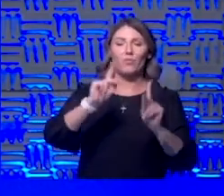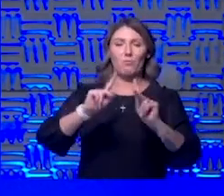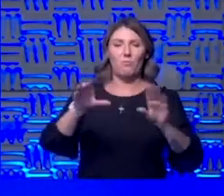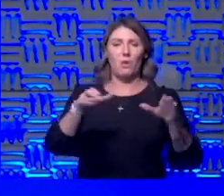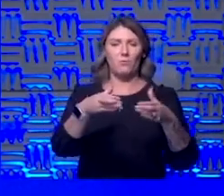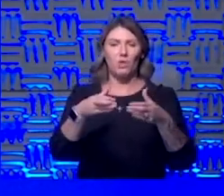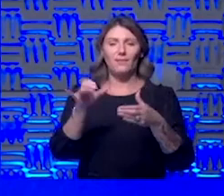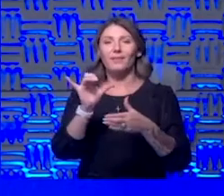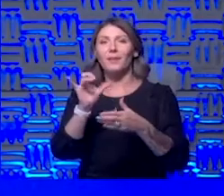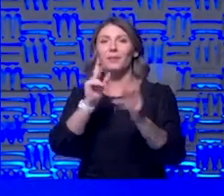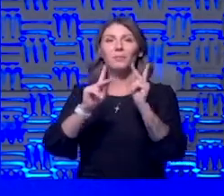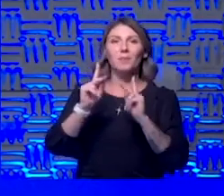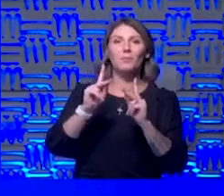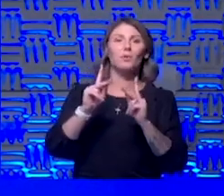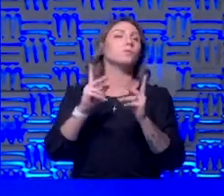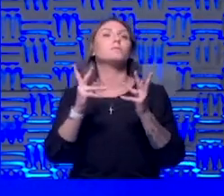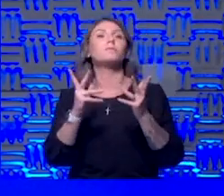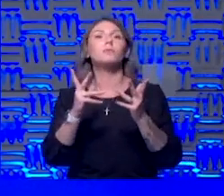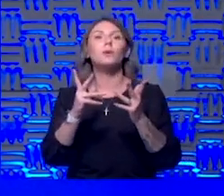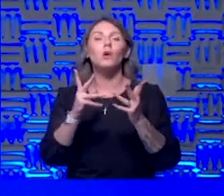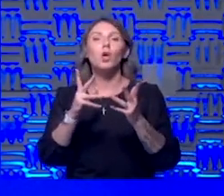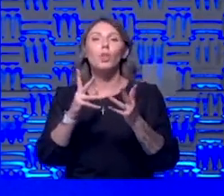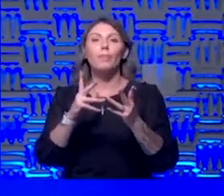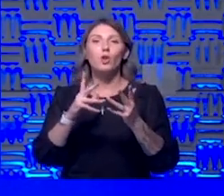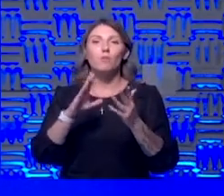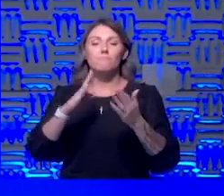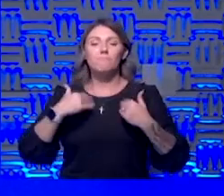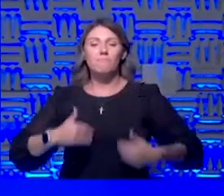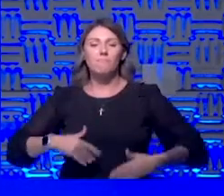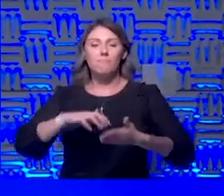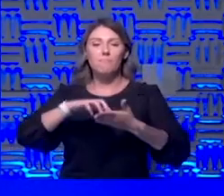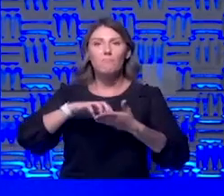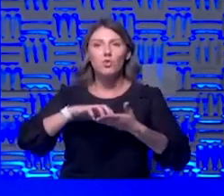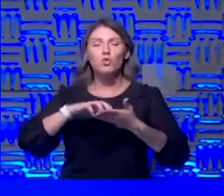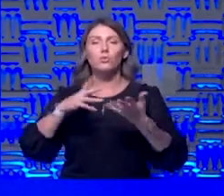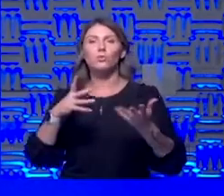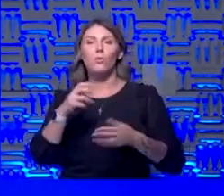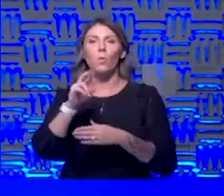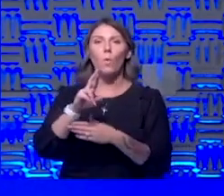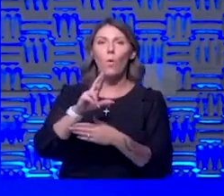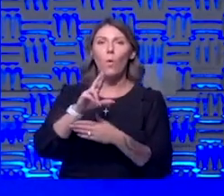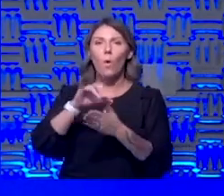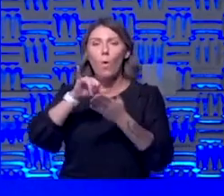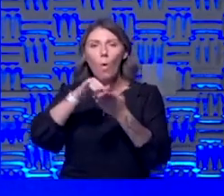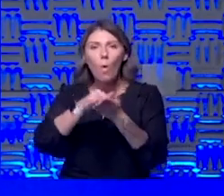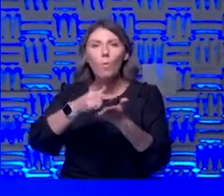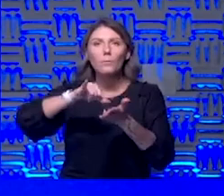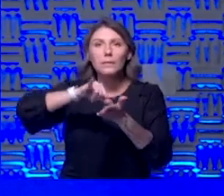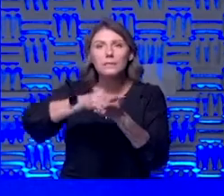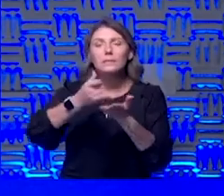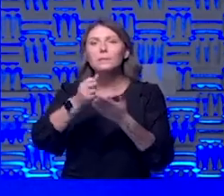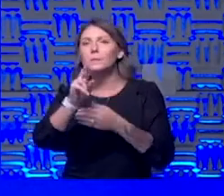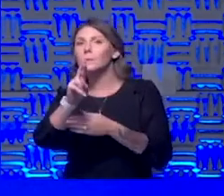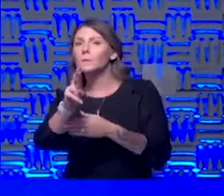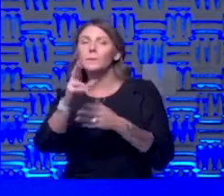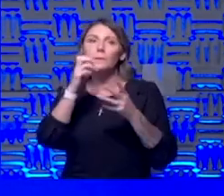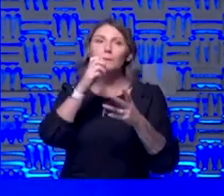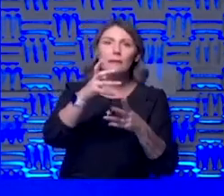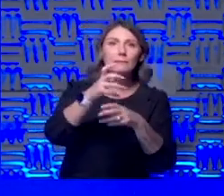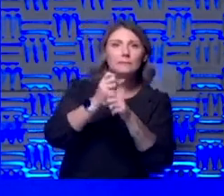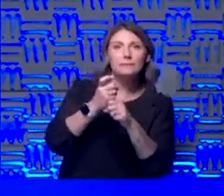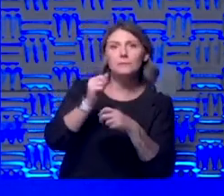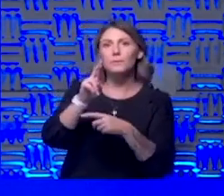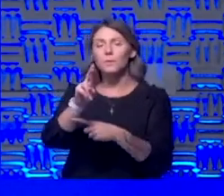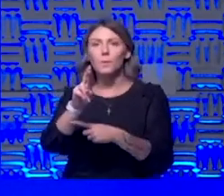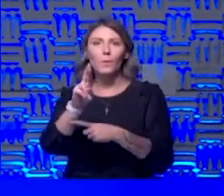such as people who are otherwise immunosuppressed or maybe who are obese will the vaccine not take or will it not cause an immune response